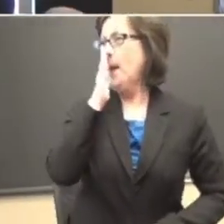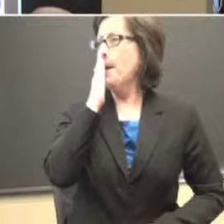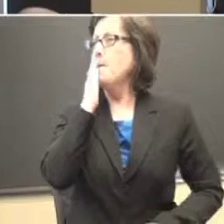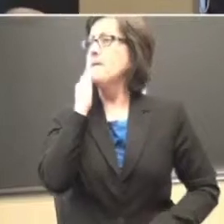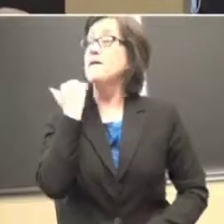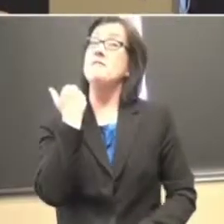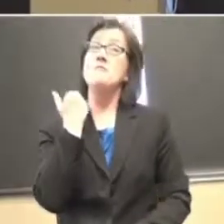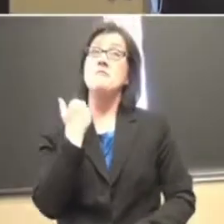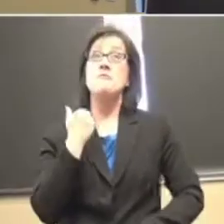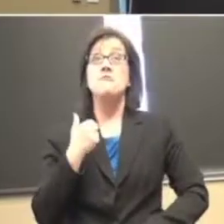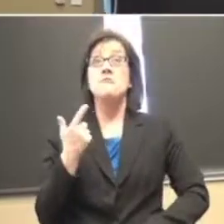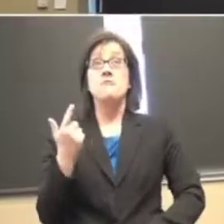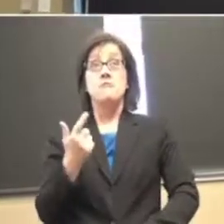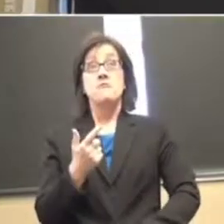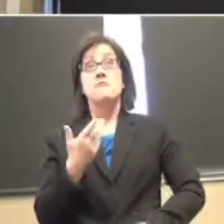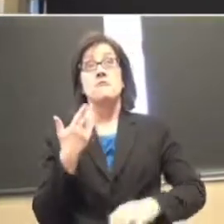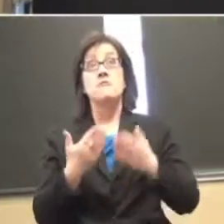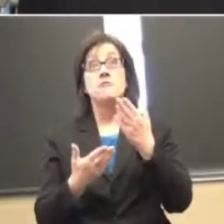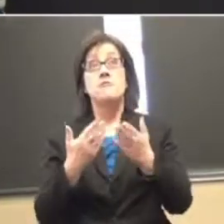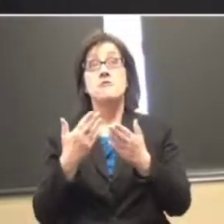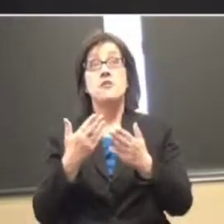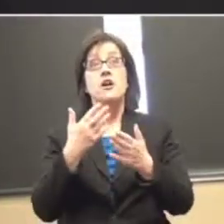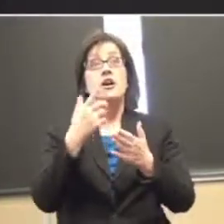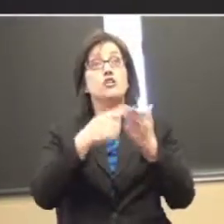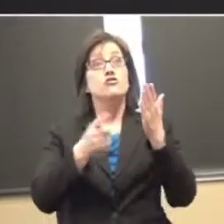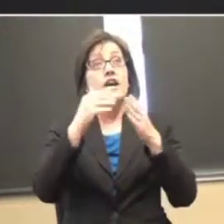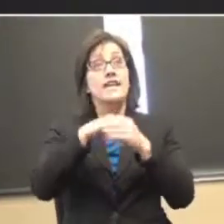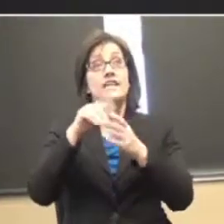It's probably called a check-in, check-out-like system.